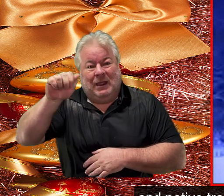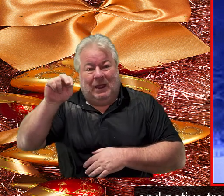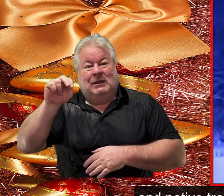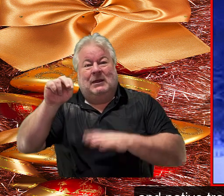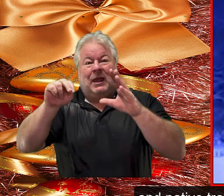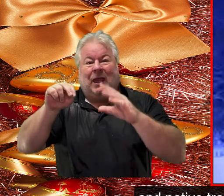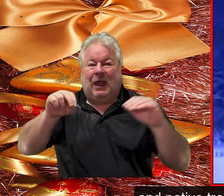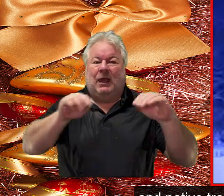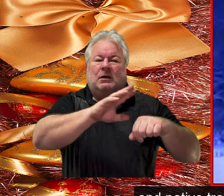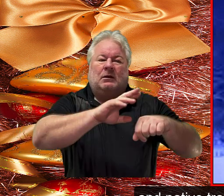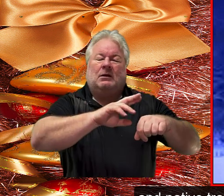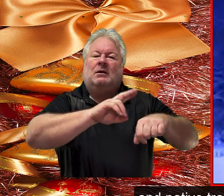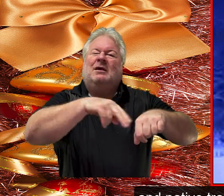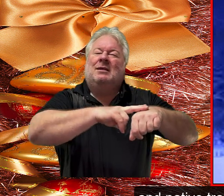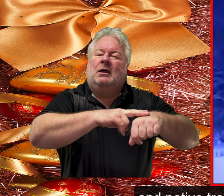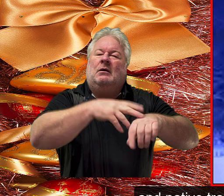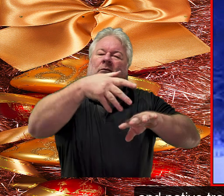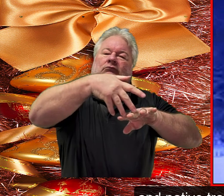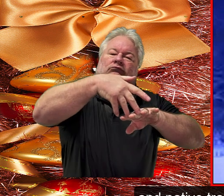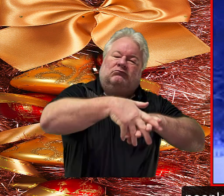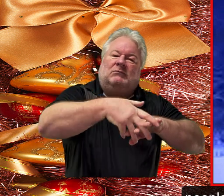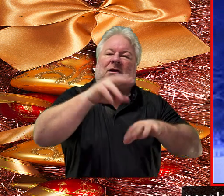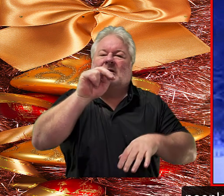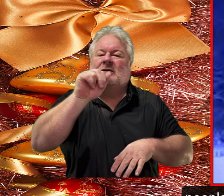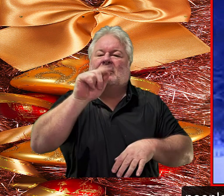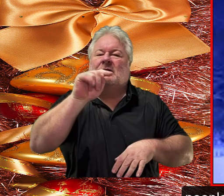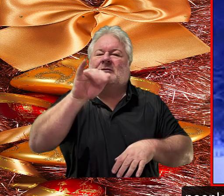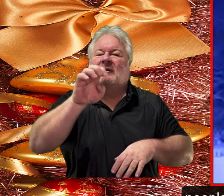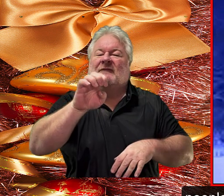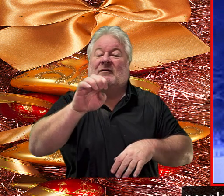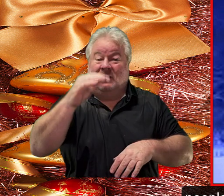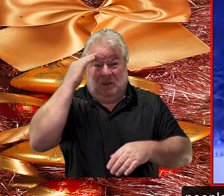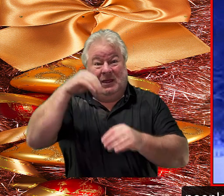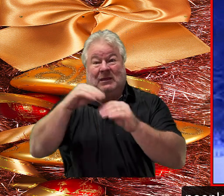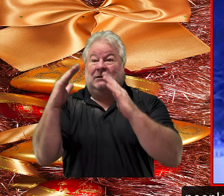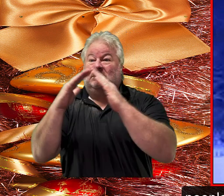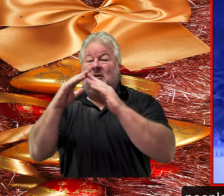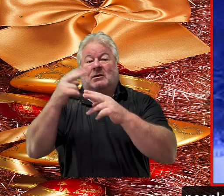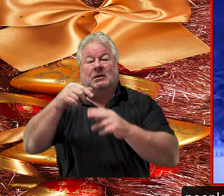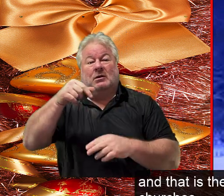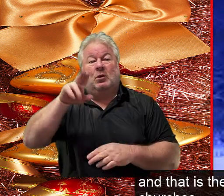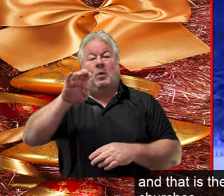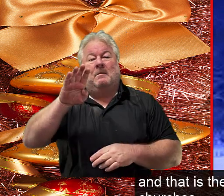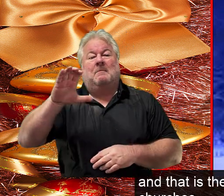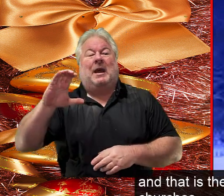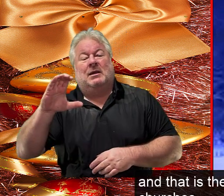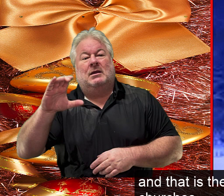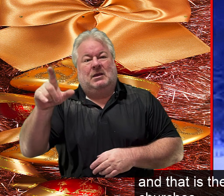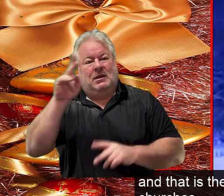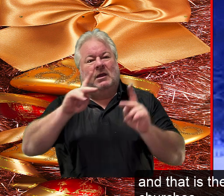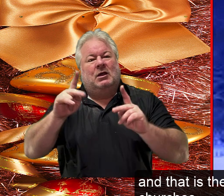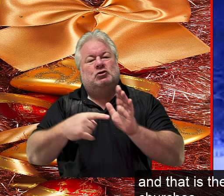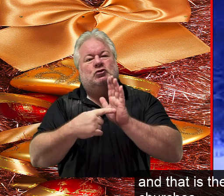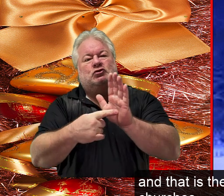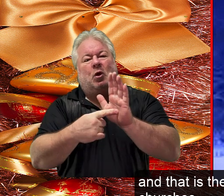for example in quebec people display nativity scenes and that is